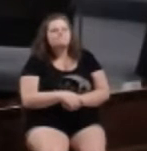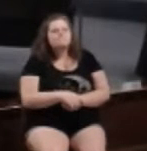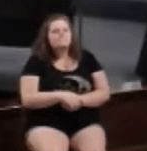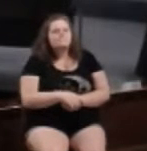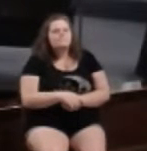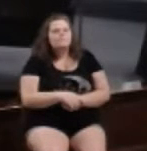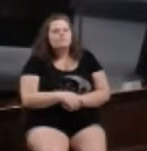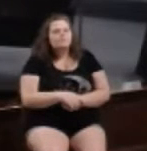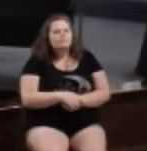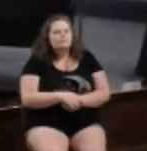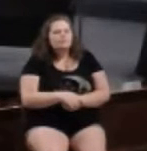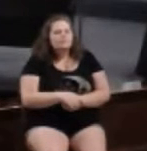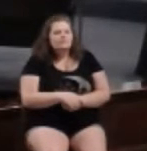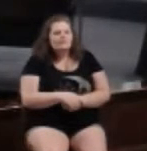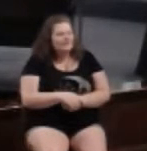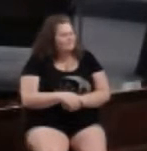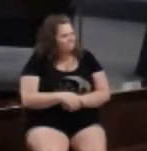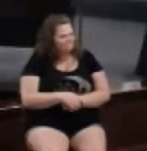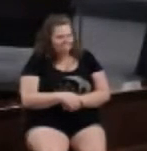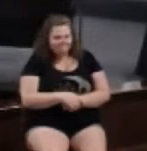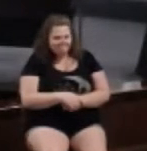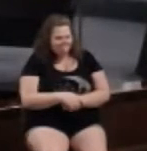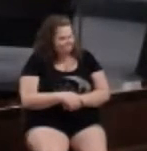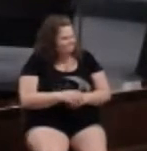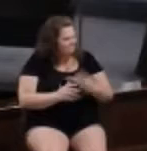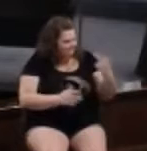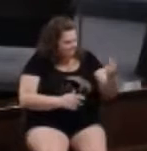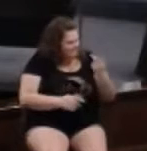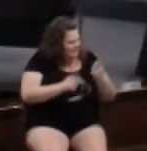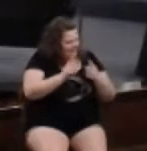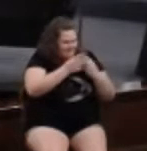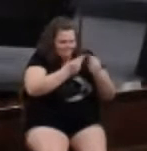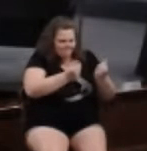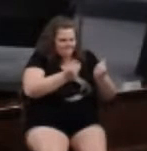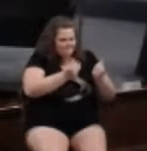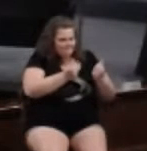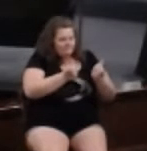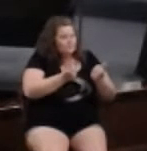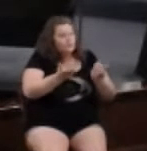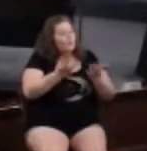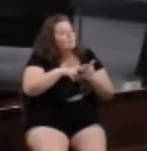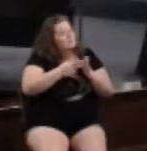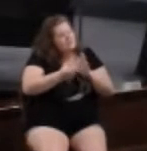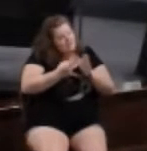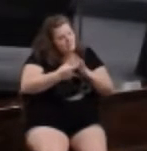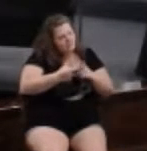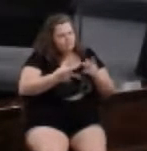And the sides aren't budging. Really what that means is somebody ain't listening.